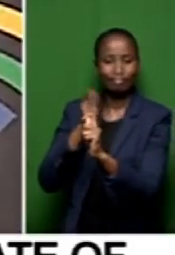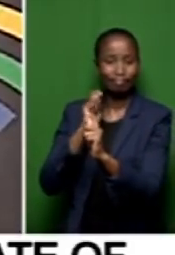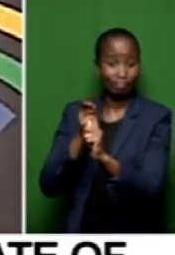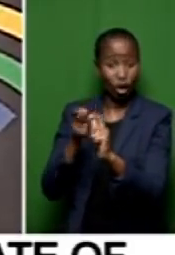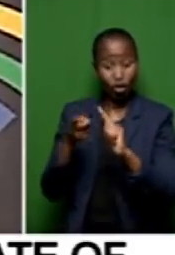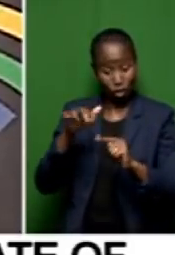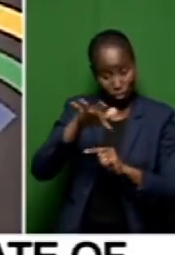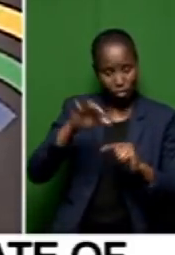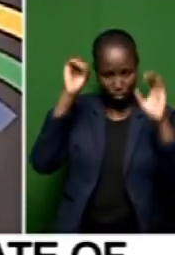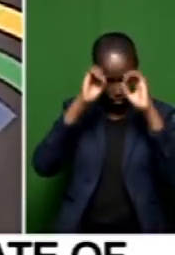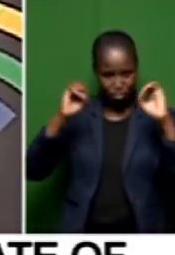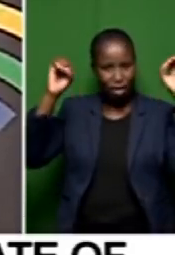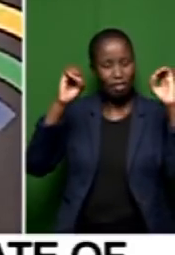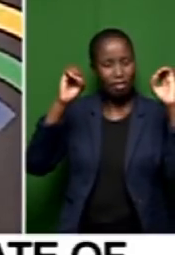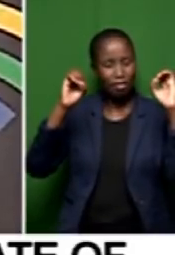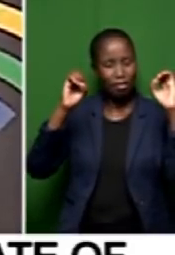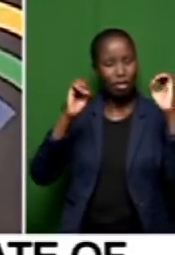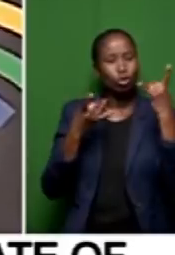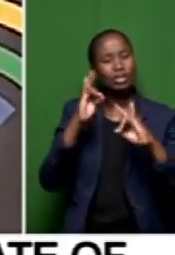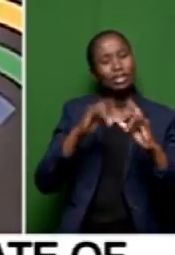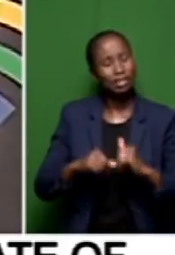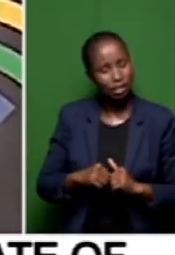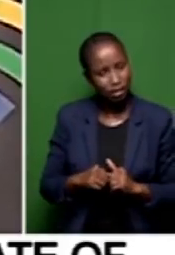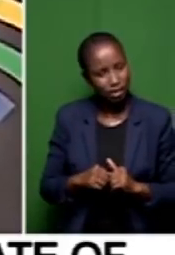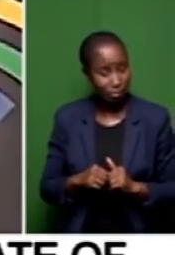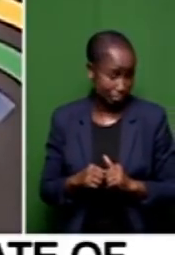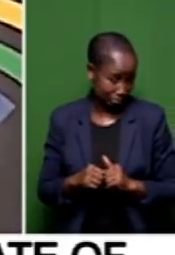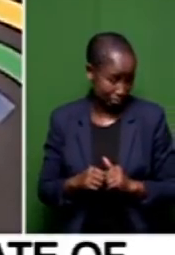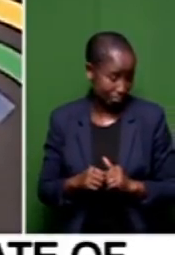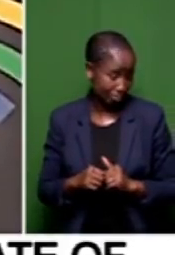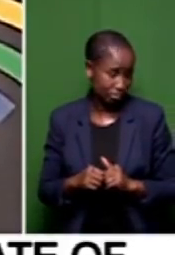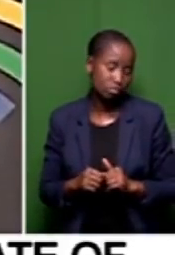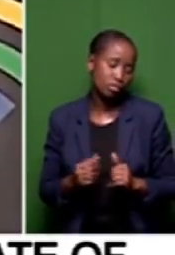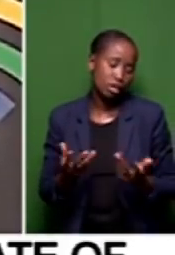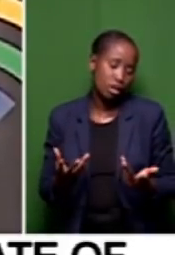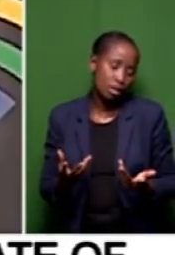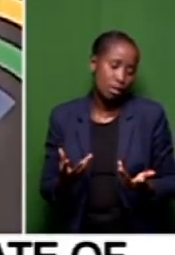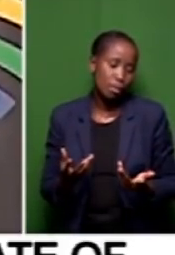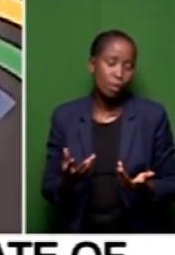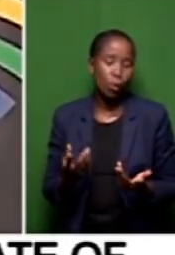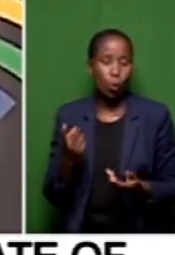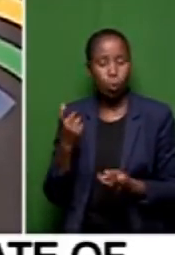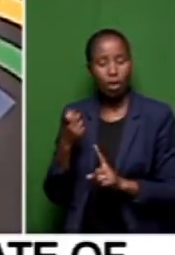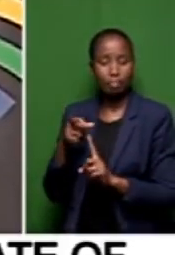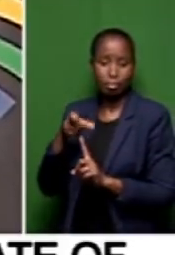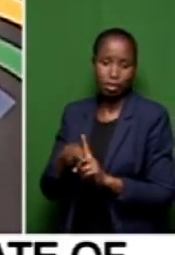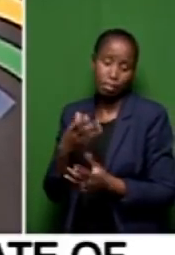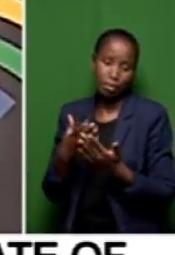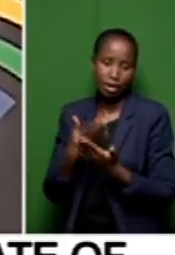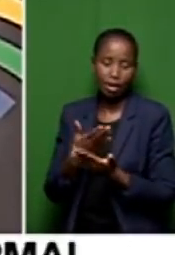Metro. So, while one will have empathy with the municipality for